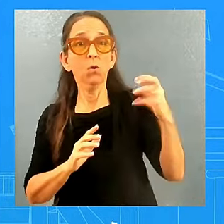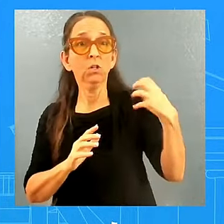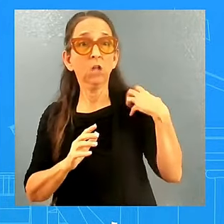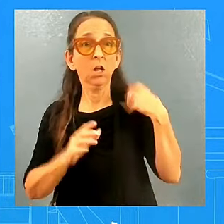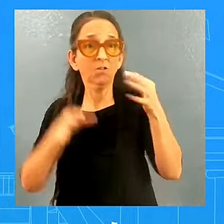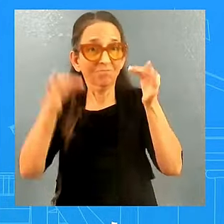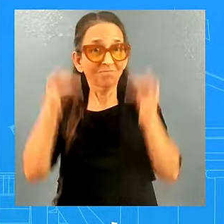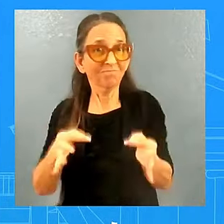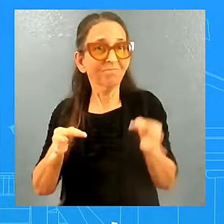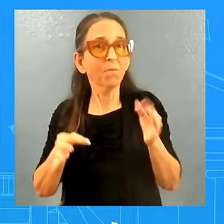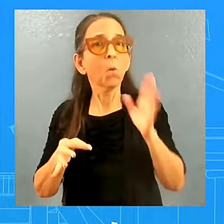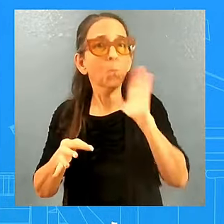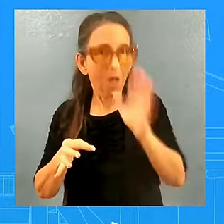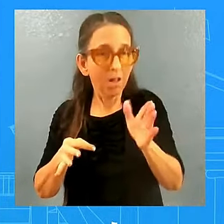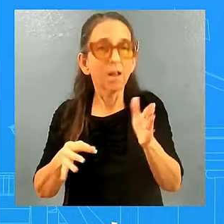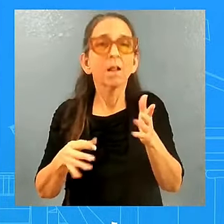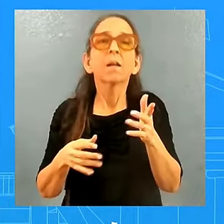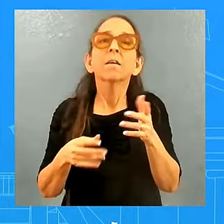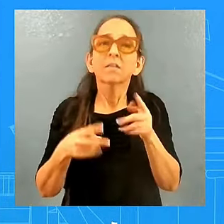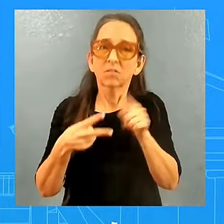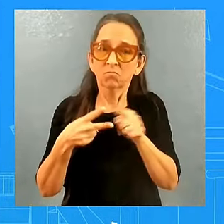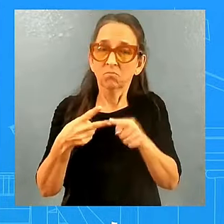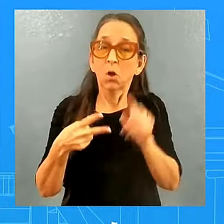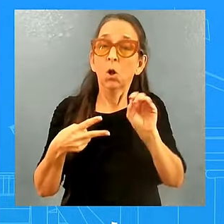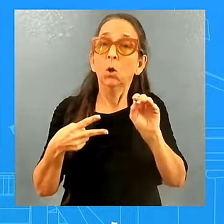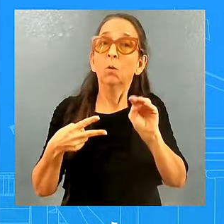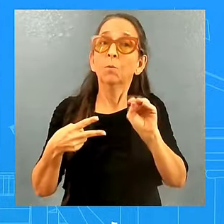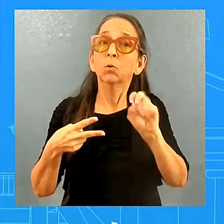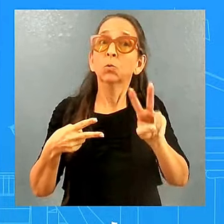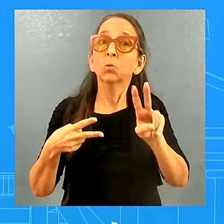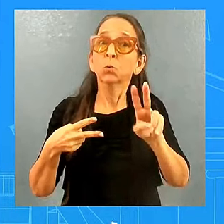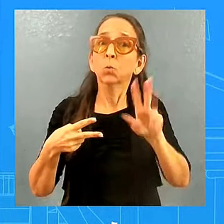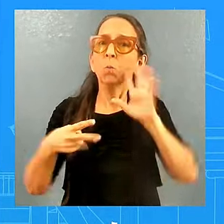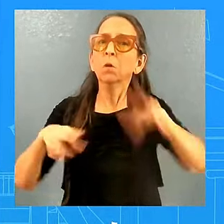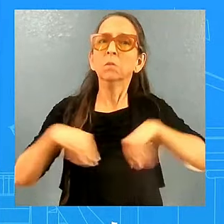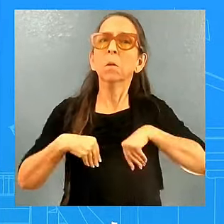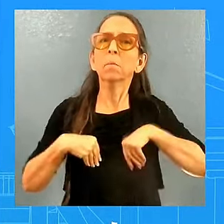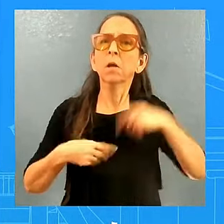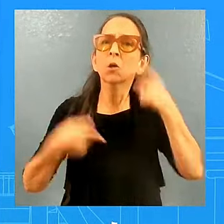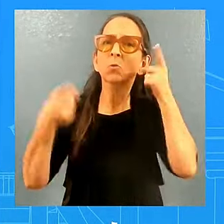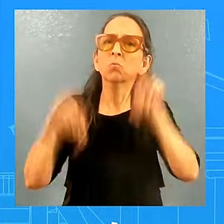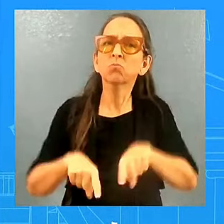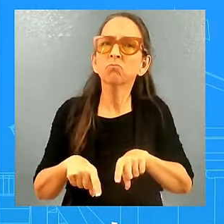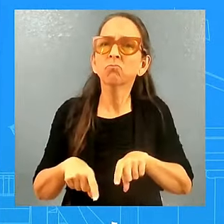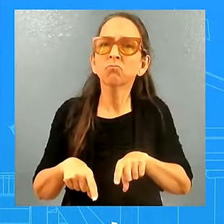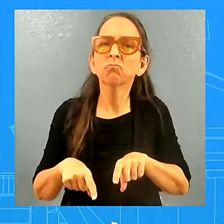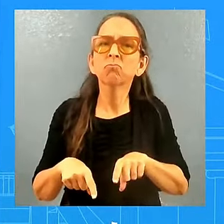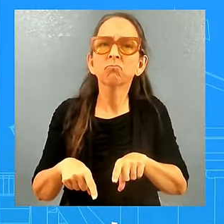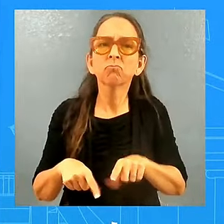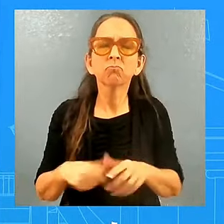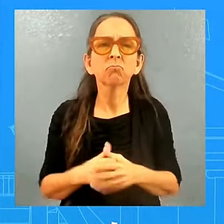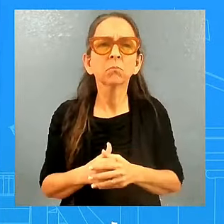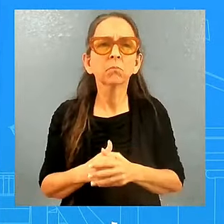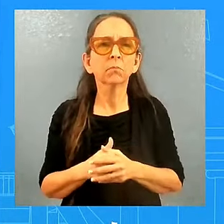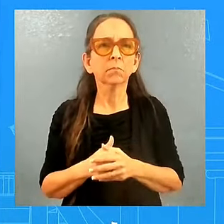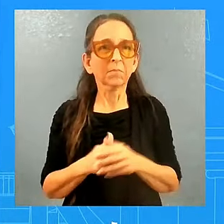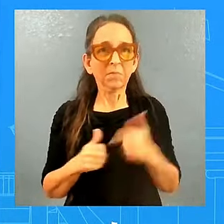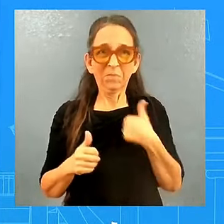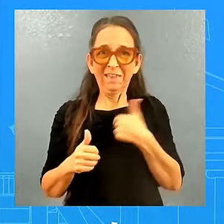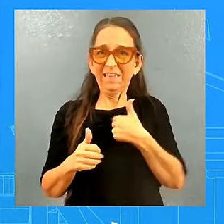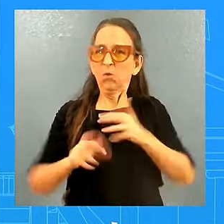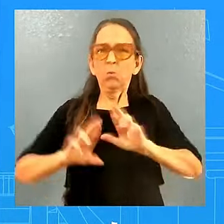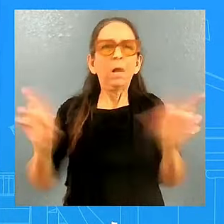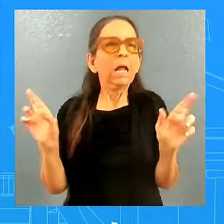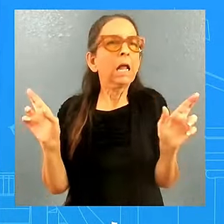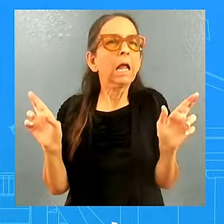which both parties in the past transition have agreed to. So he stressed at the White House and the administration, we're ready. We're ready to assist. They